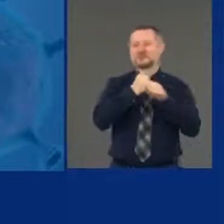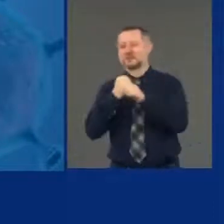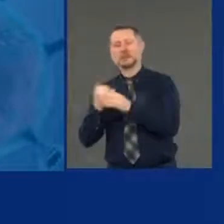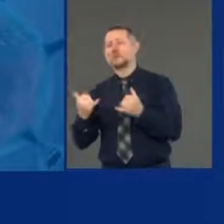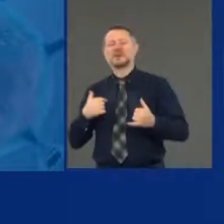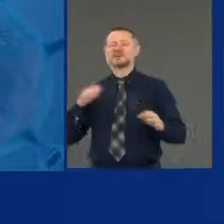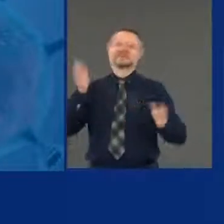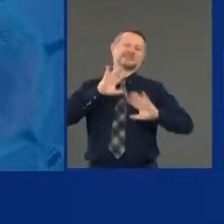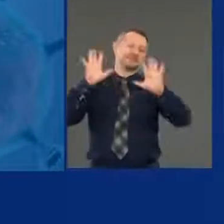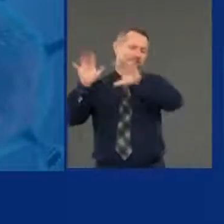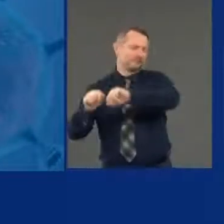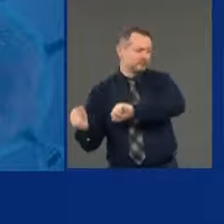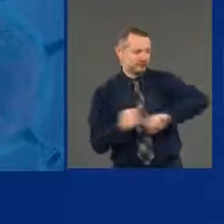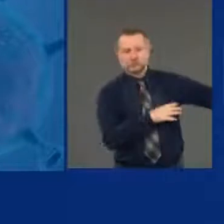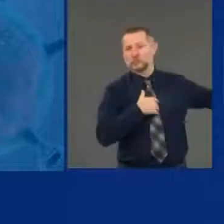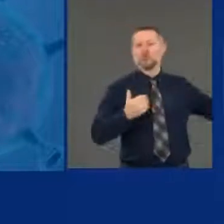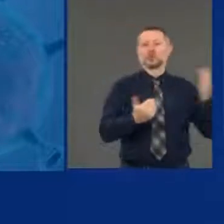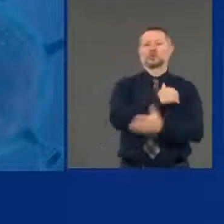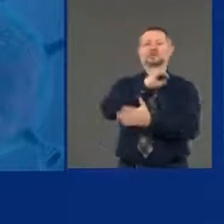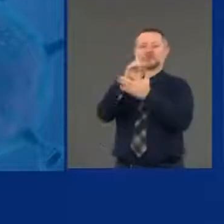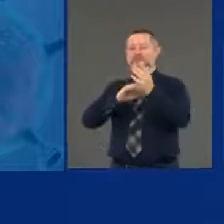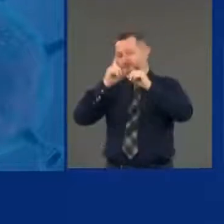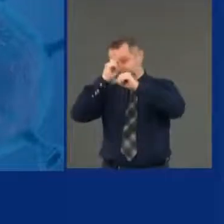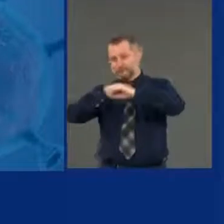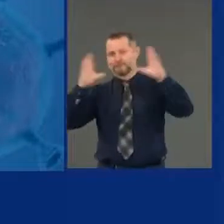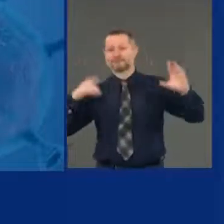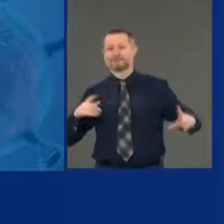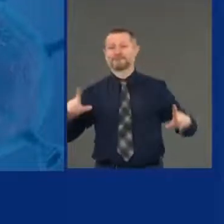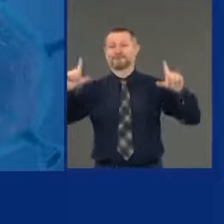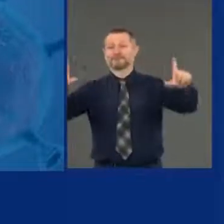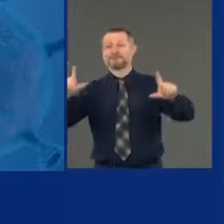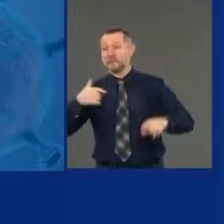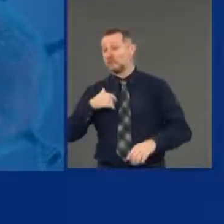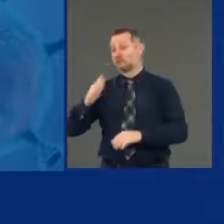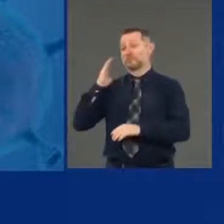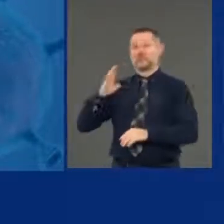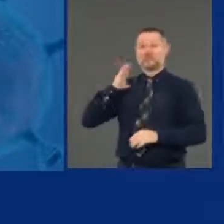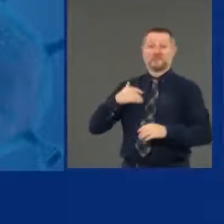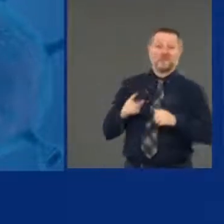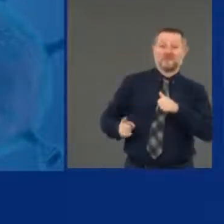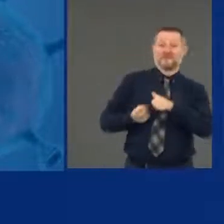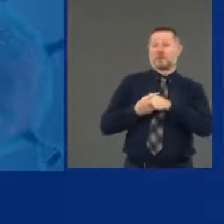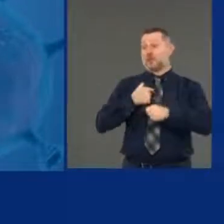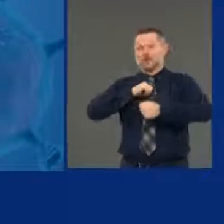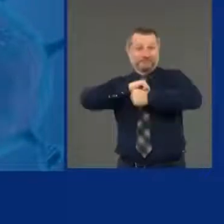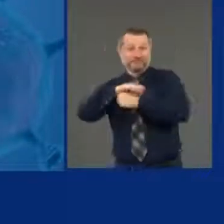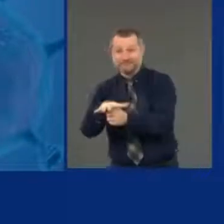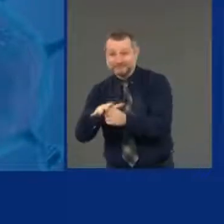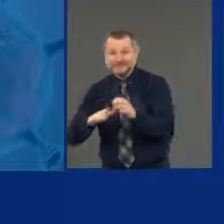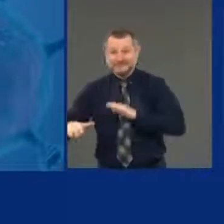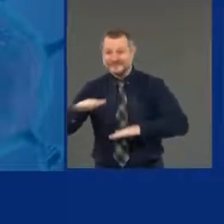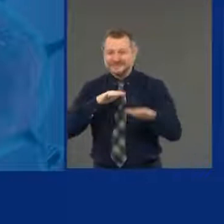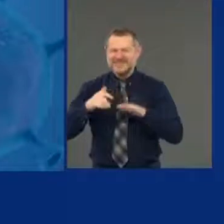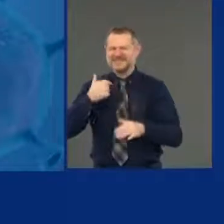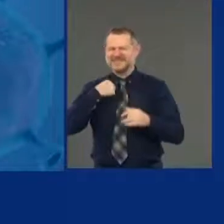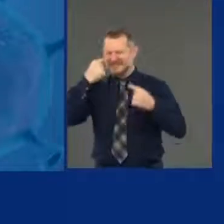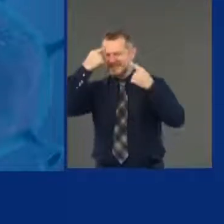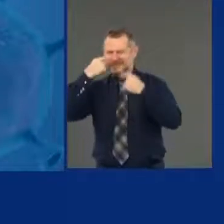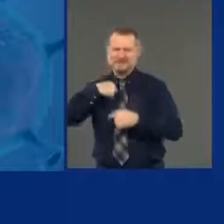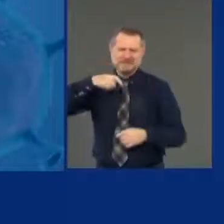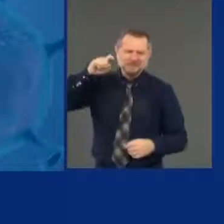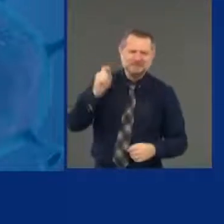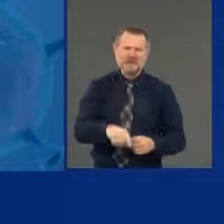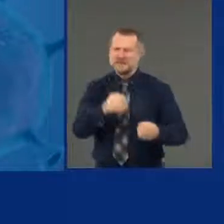And when we started this, a big part for me was about informing the people because people were going to do this.